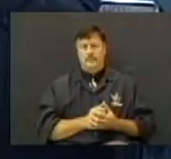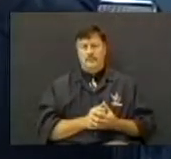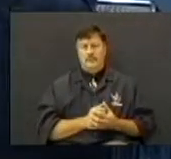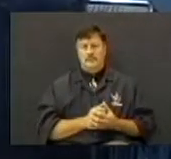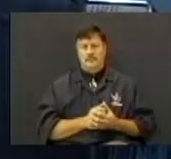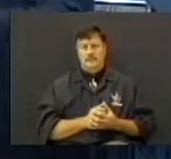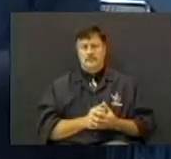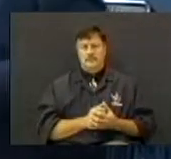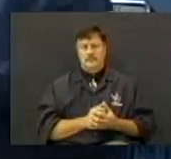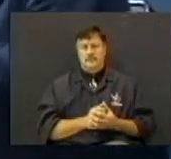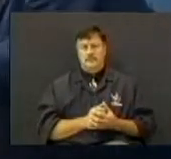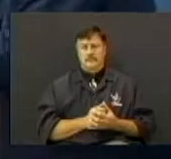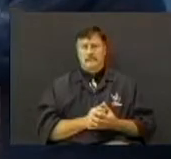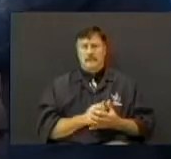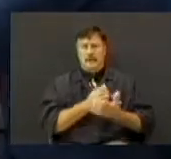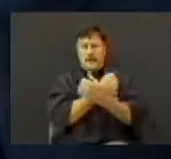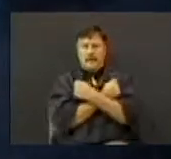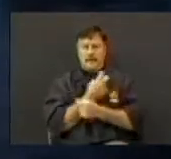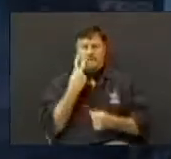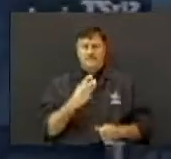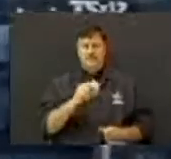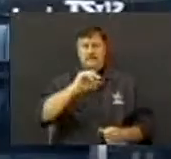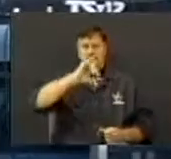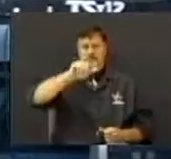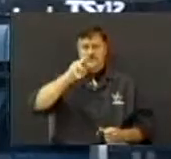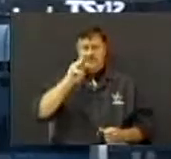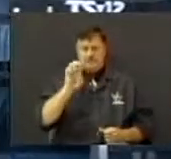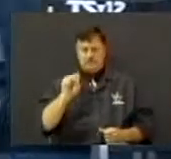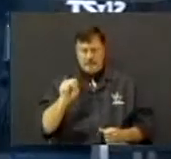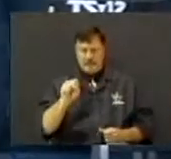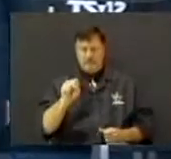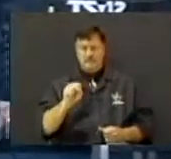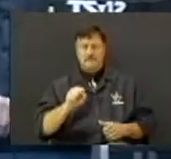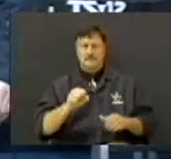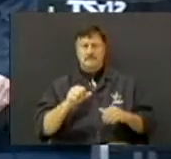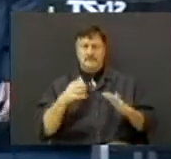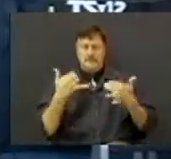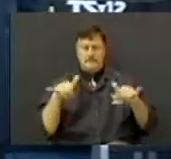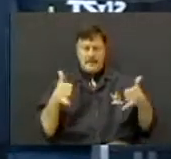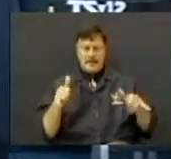But I loved to see James shoot a three-pointer.